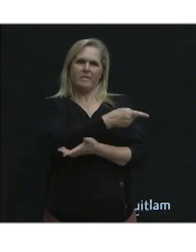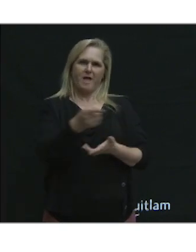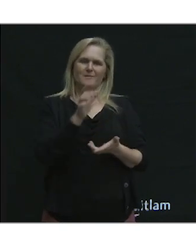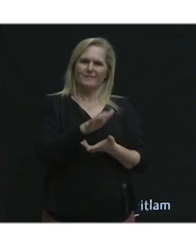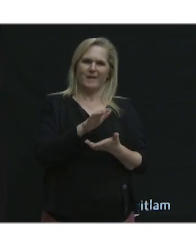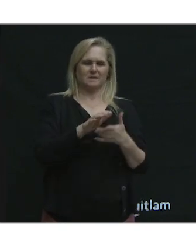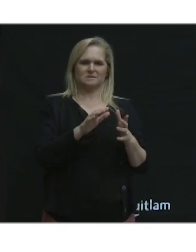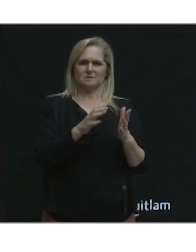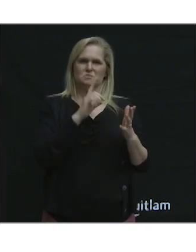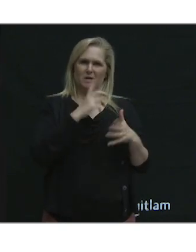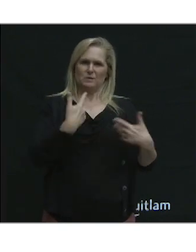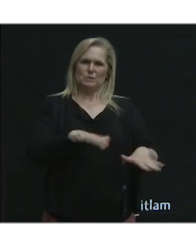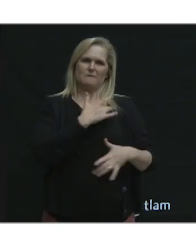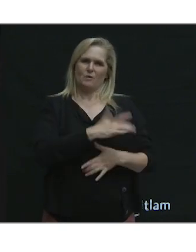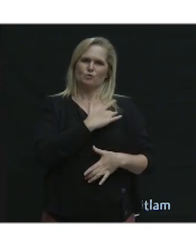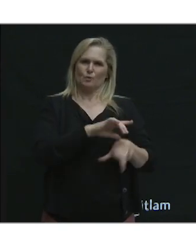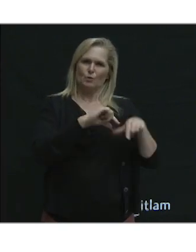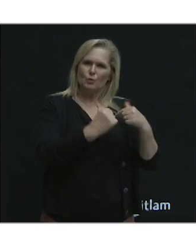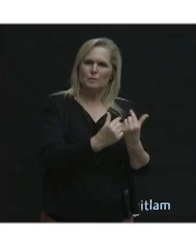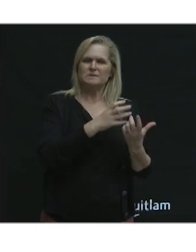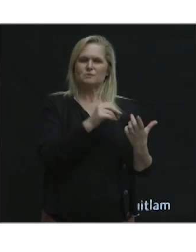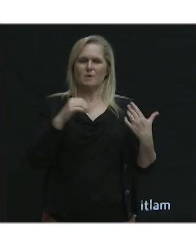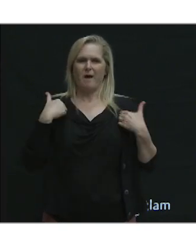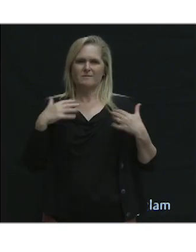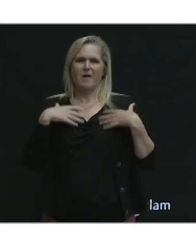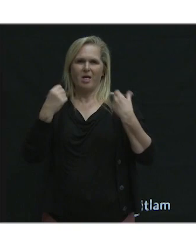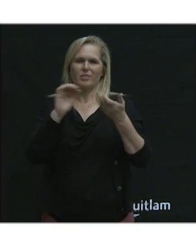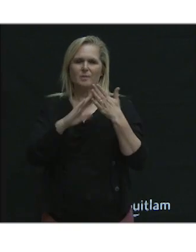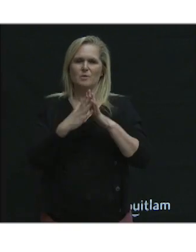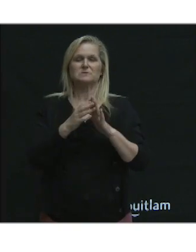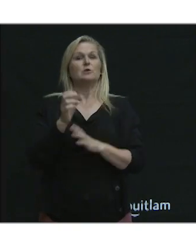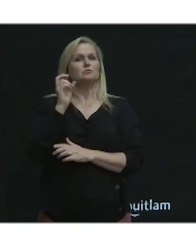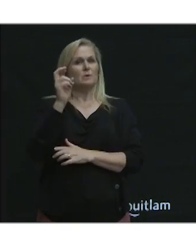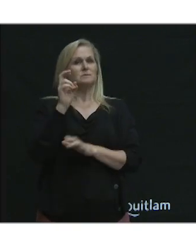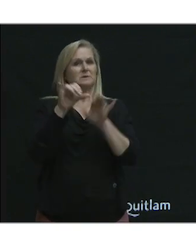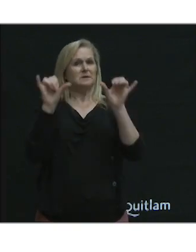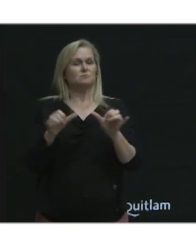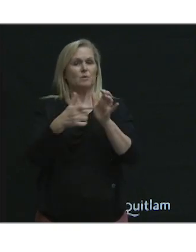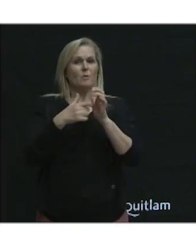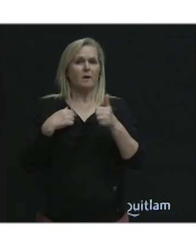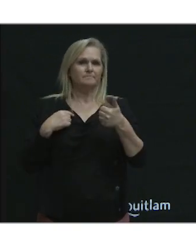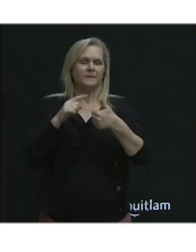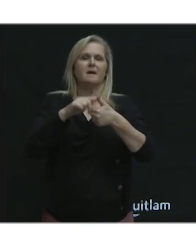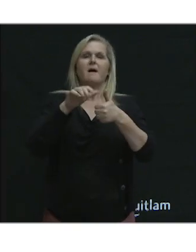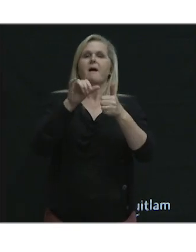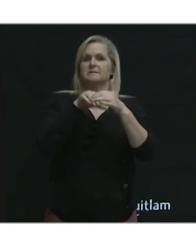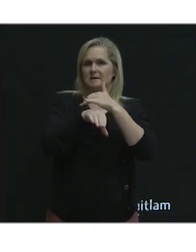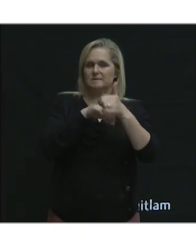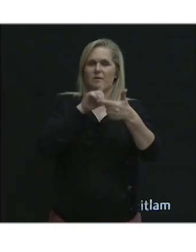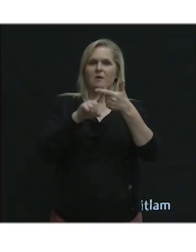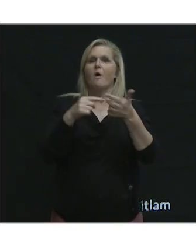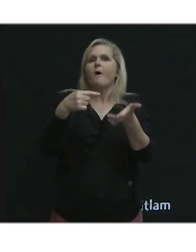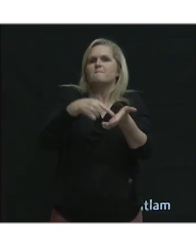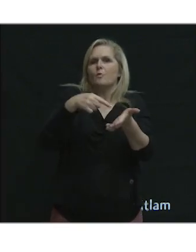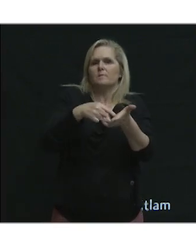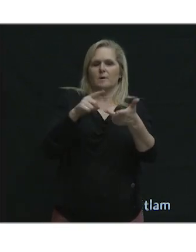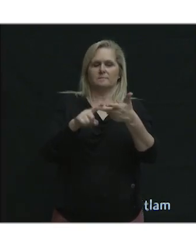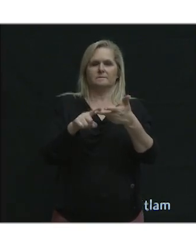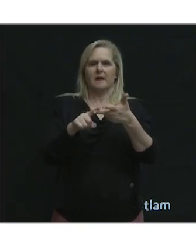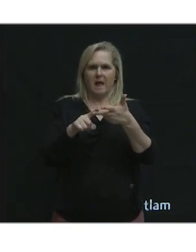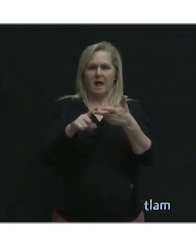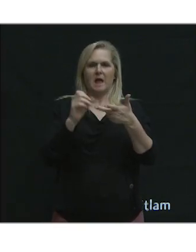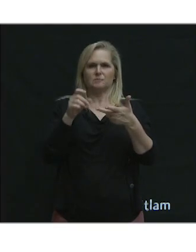inclusive and healthy communities, transportation systems need to be accessible, affordable, and appropriate.